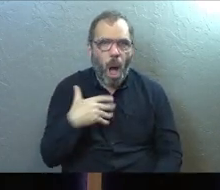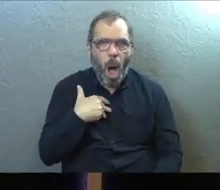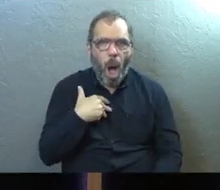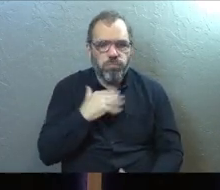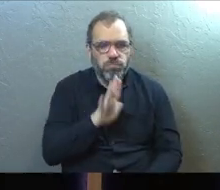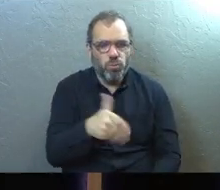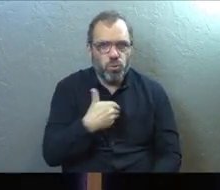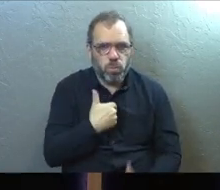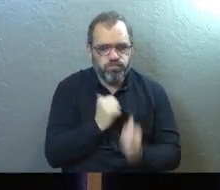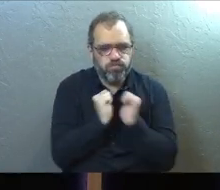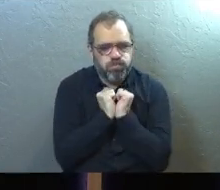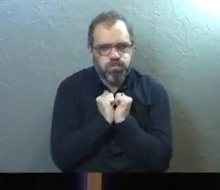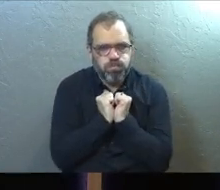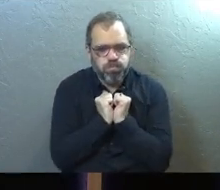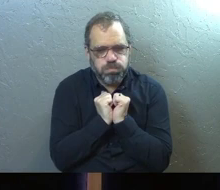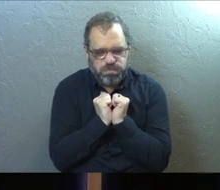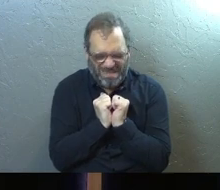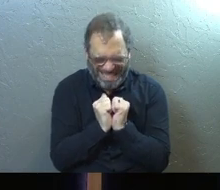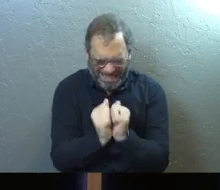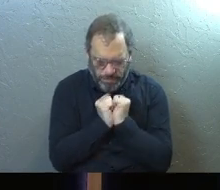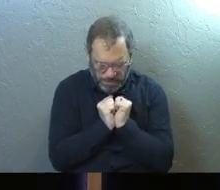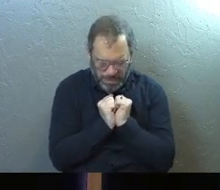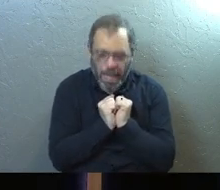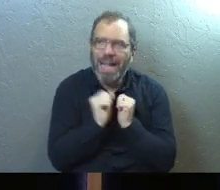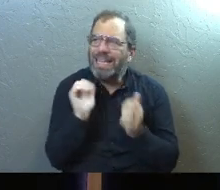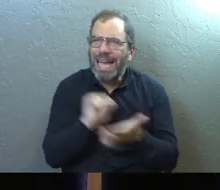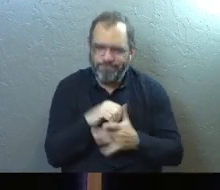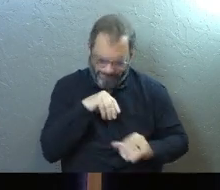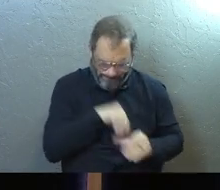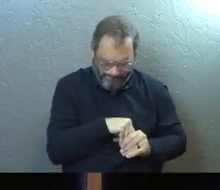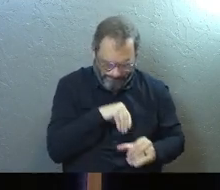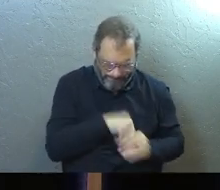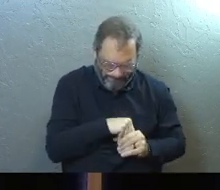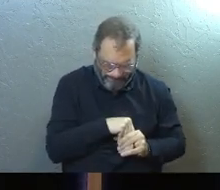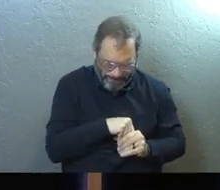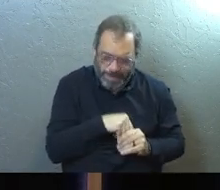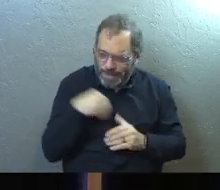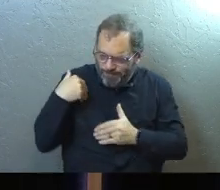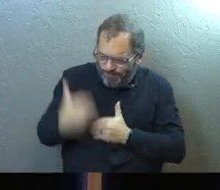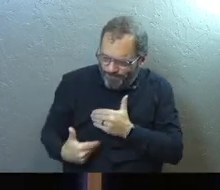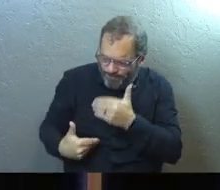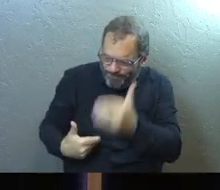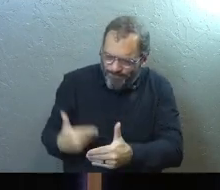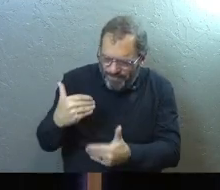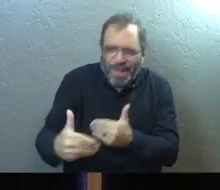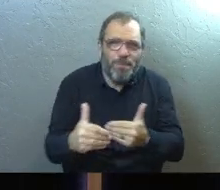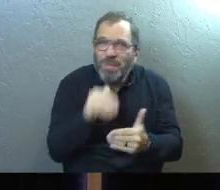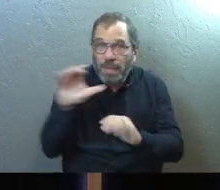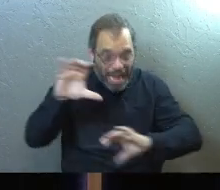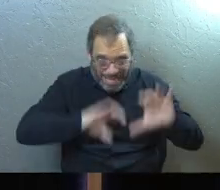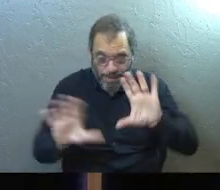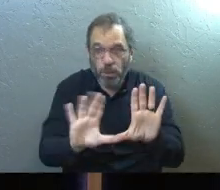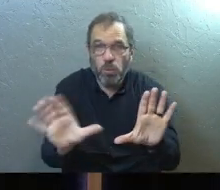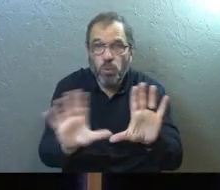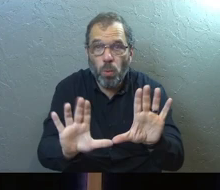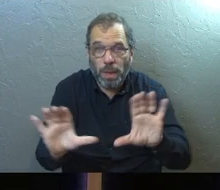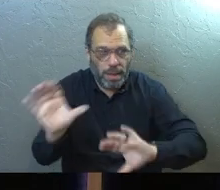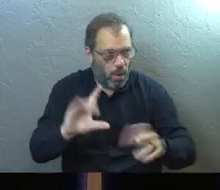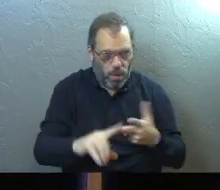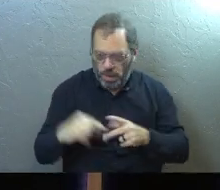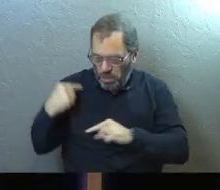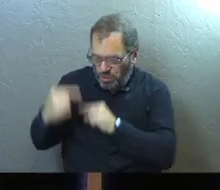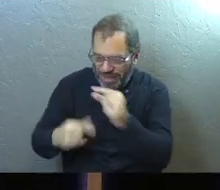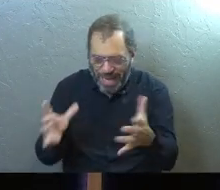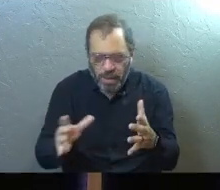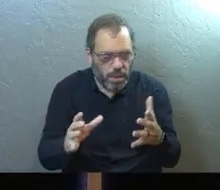bondage. Deep soul bondage, like things that get inside of us and are handed down. They're not, they're not chemicals handed down from, or